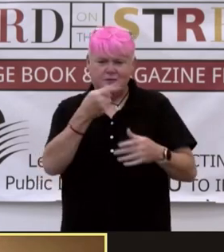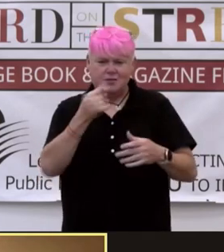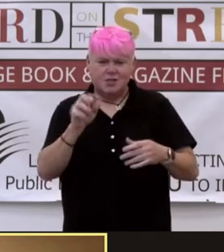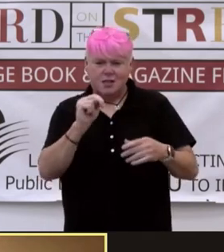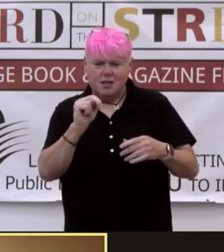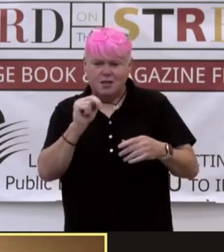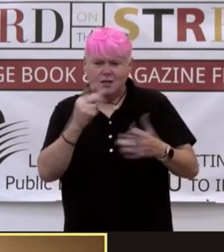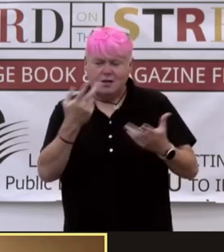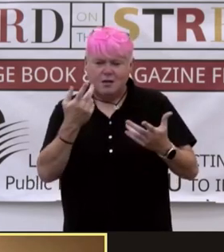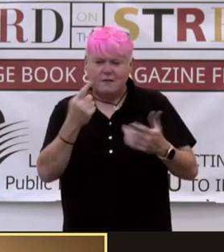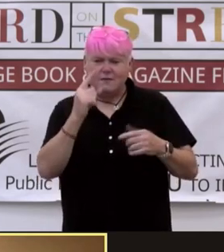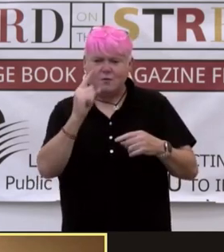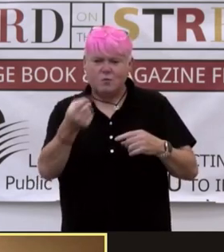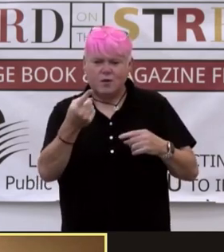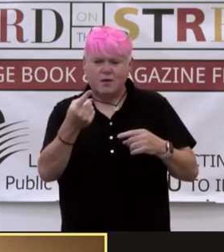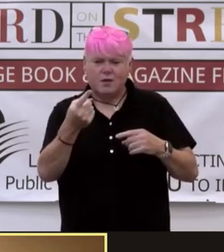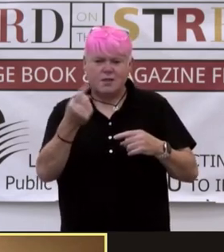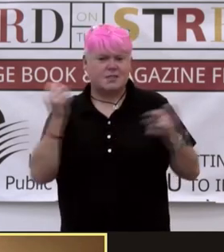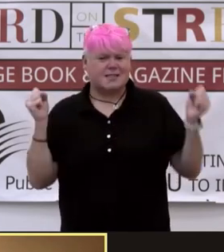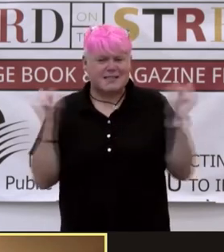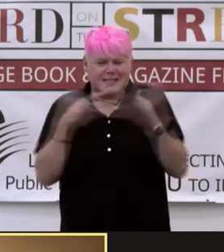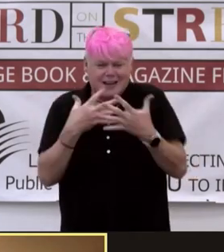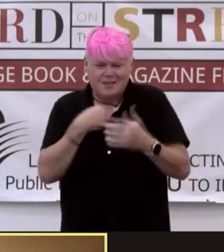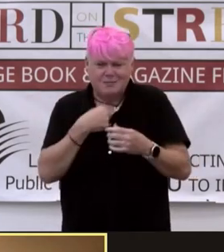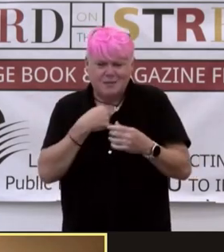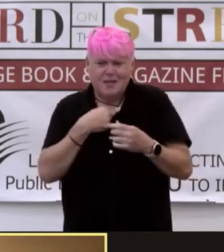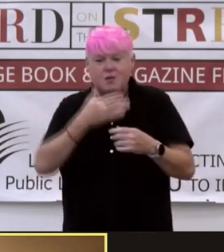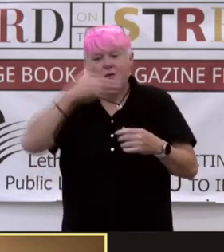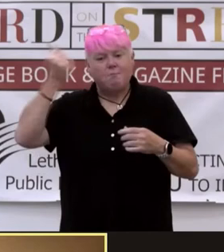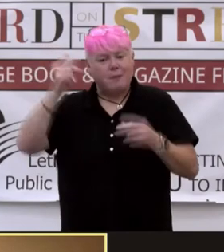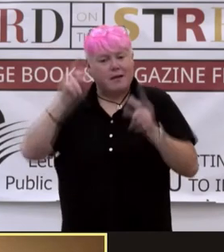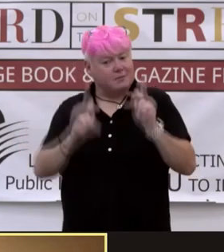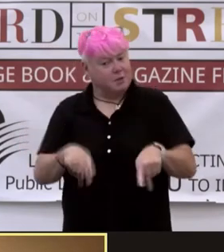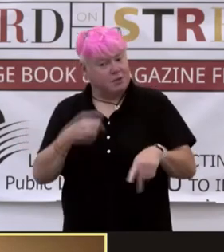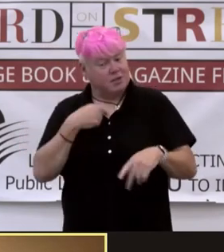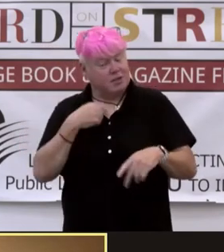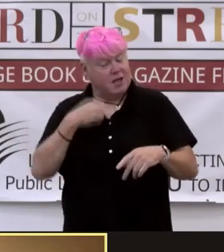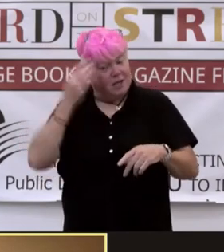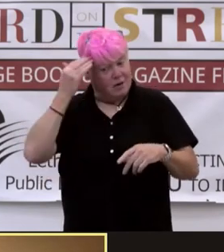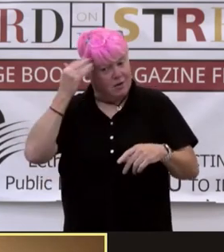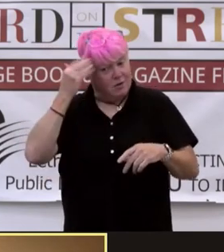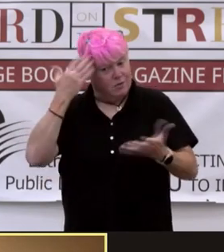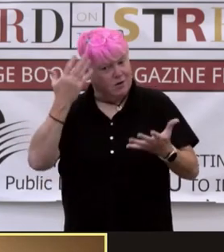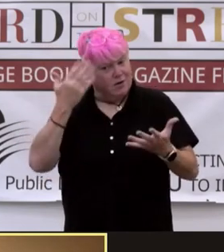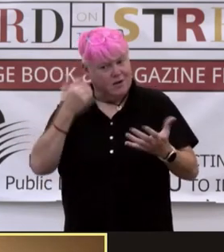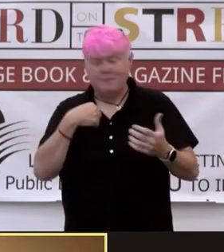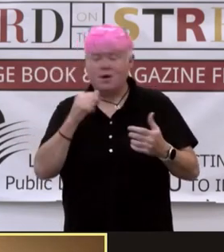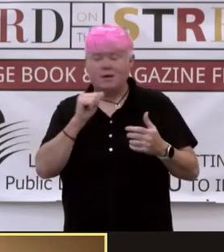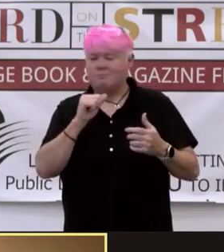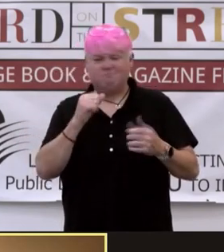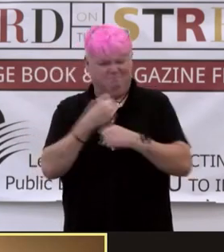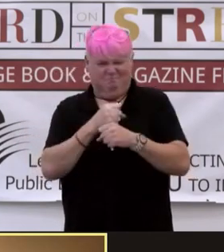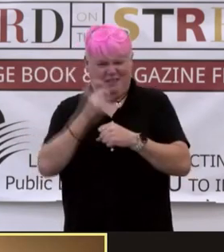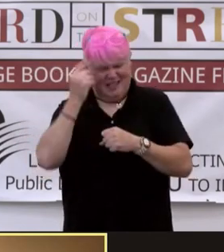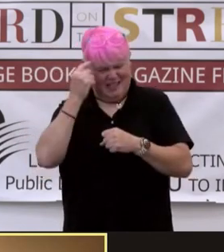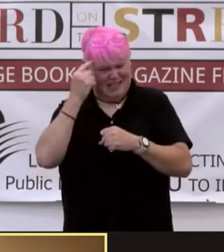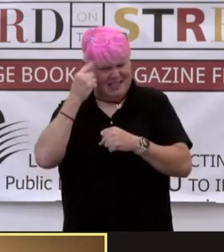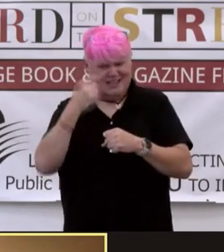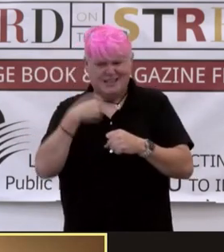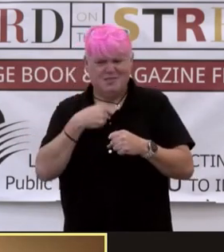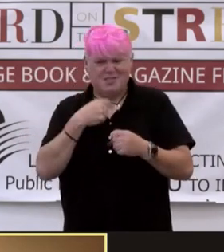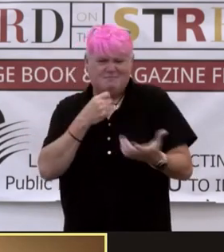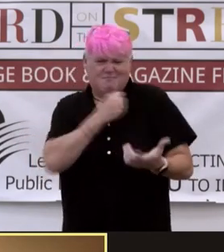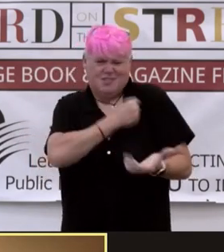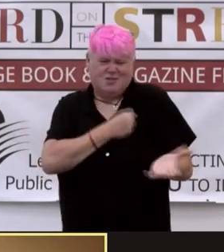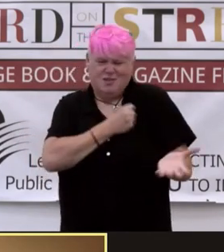terrifies me, but you are the best person I know. And you may be a jinnie. I'm not making much sense, I know. I'm just sorry. Sunaina winces